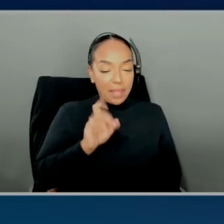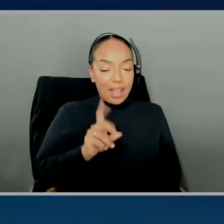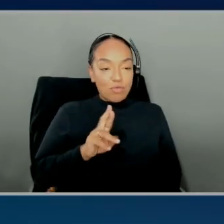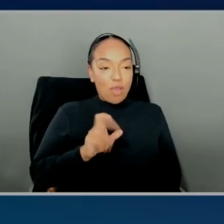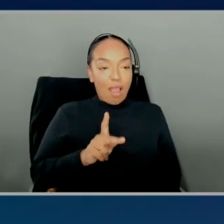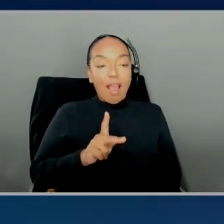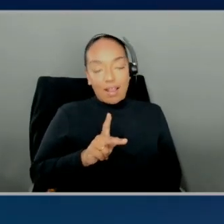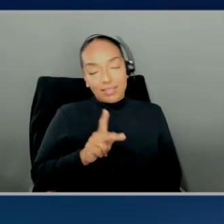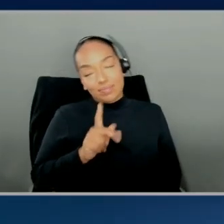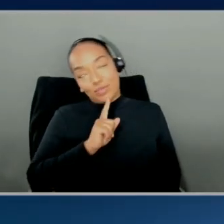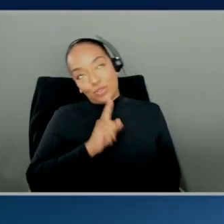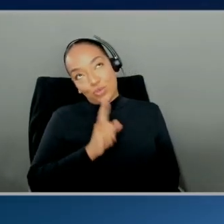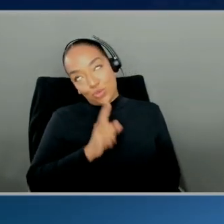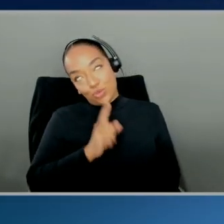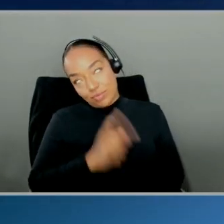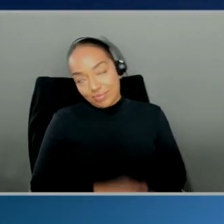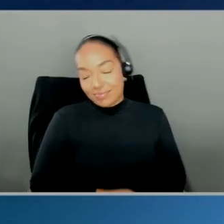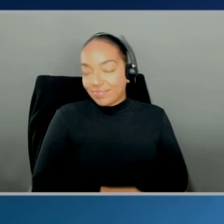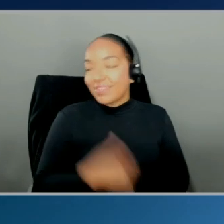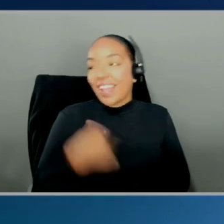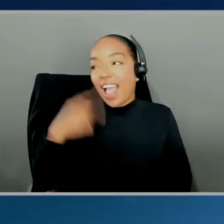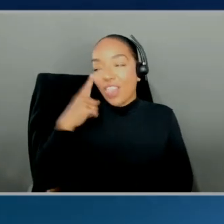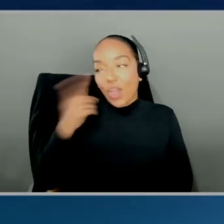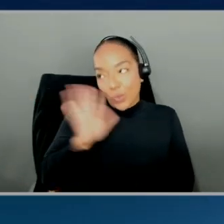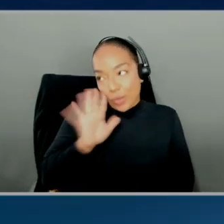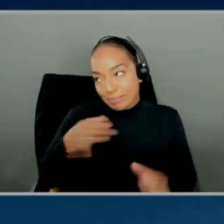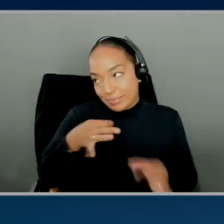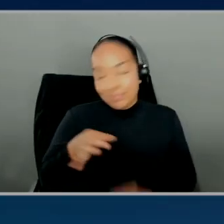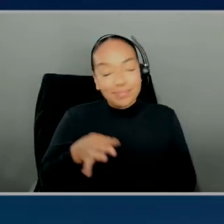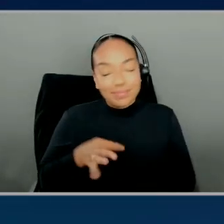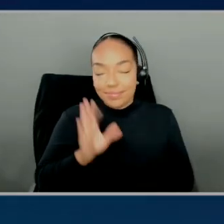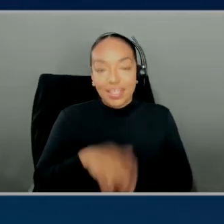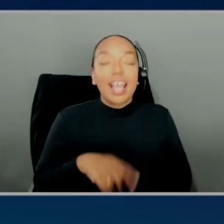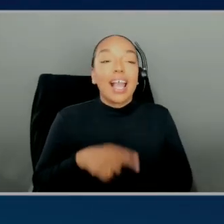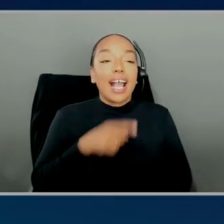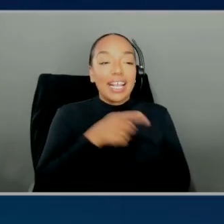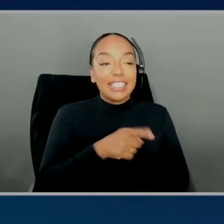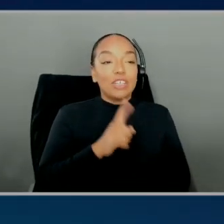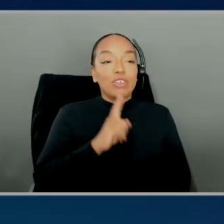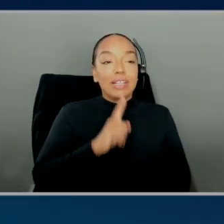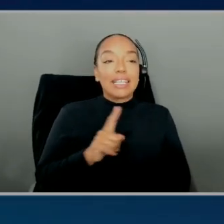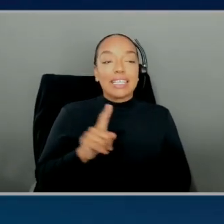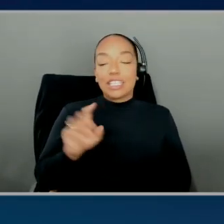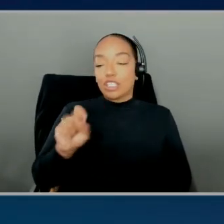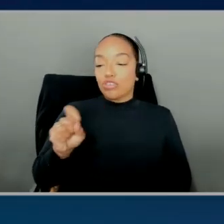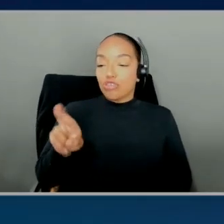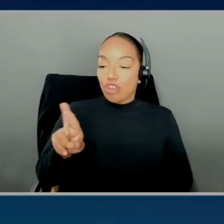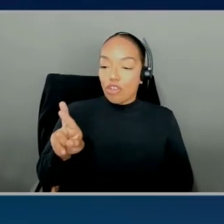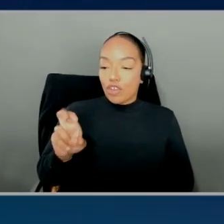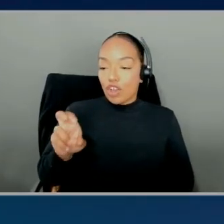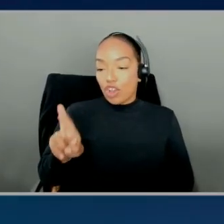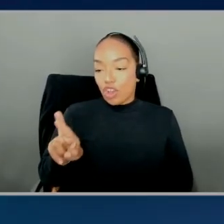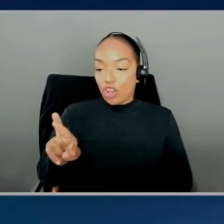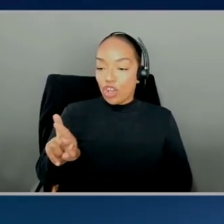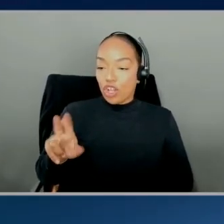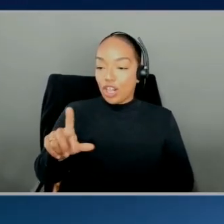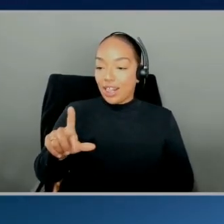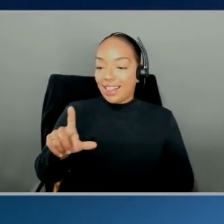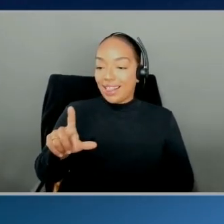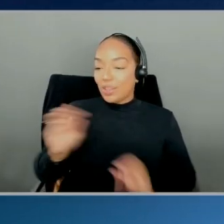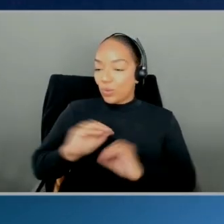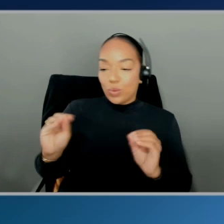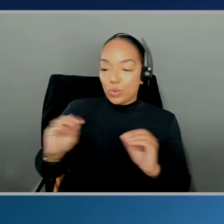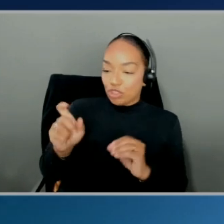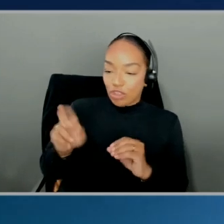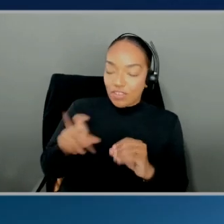Amazon Bedrock. I thought you were going to explain. Yeah, Amazon Bedrock is a serverless pay-as-you-go service to help customers launch,